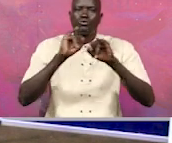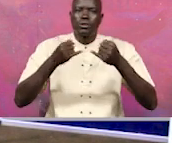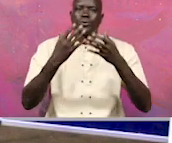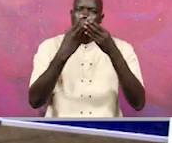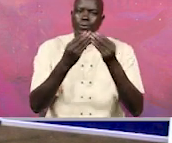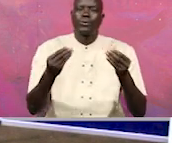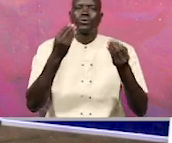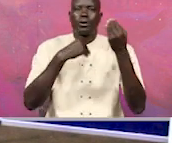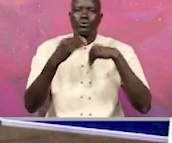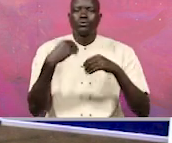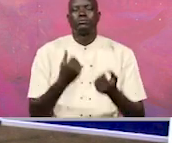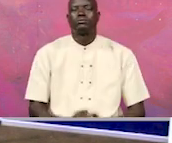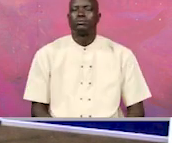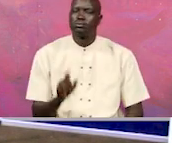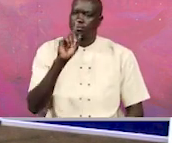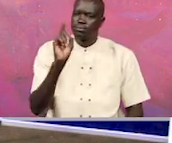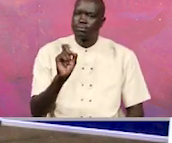against corruption?